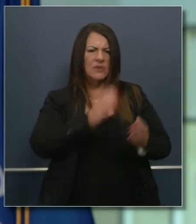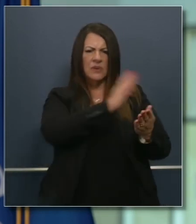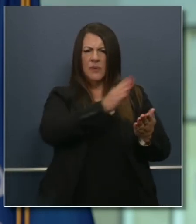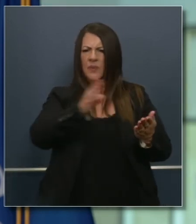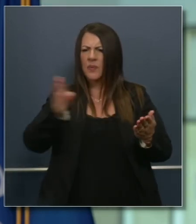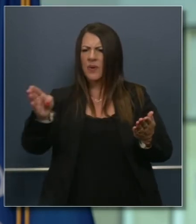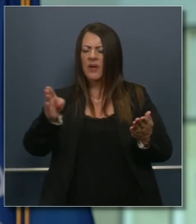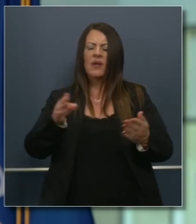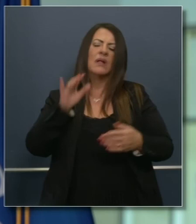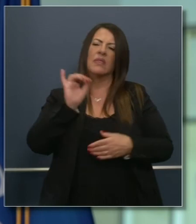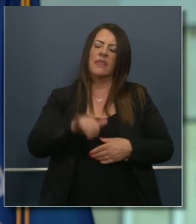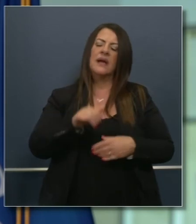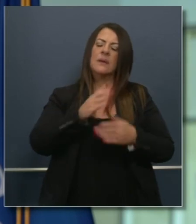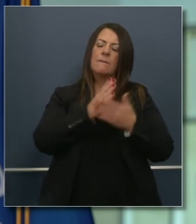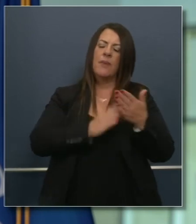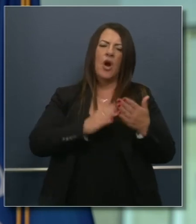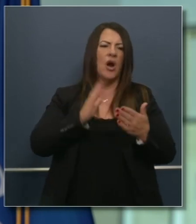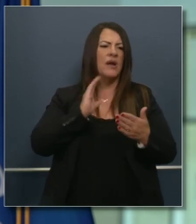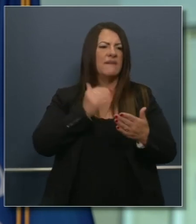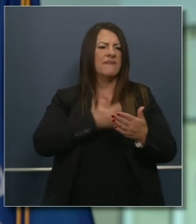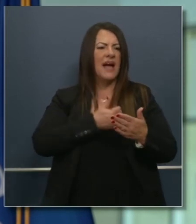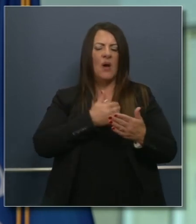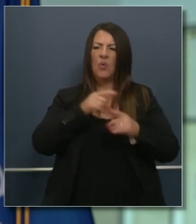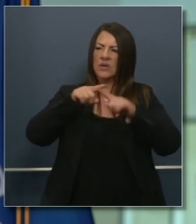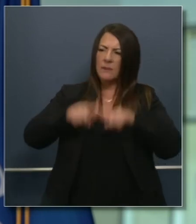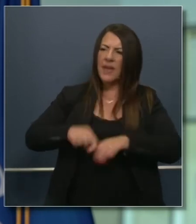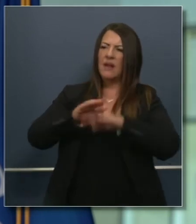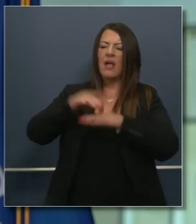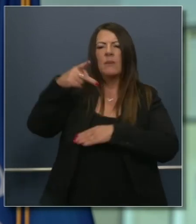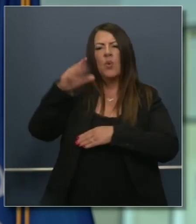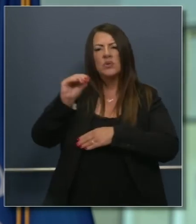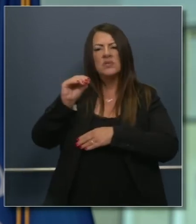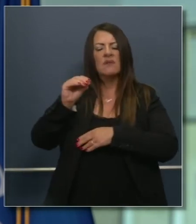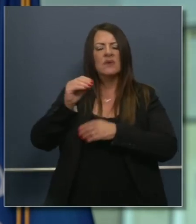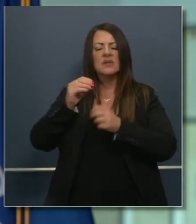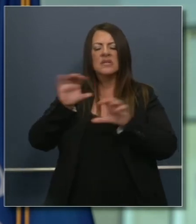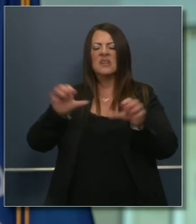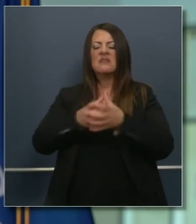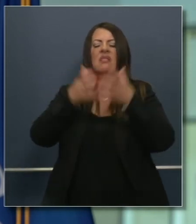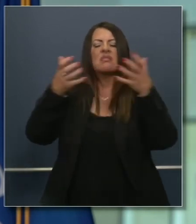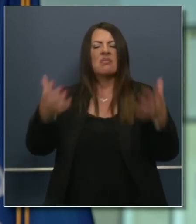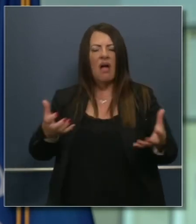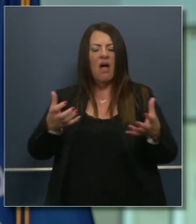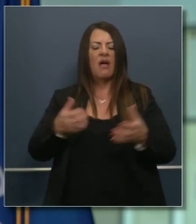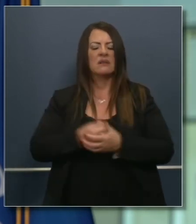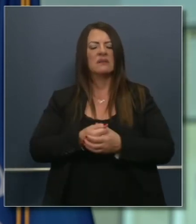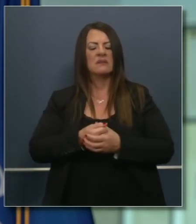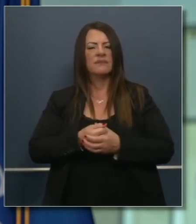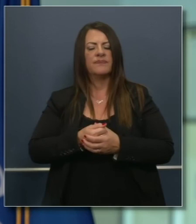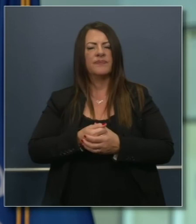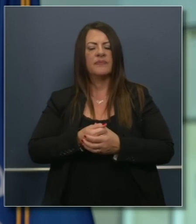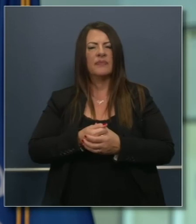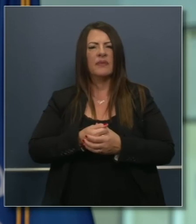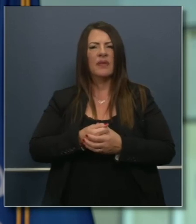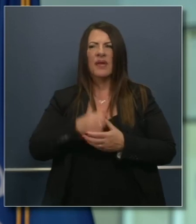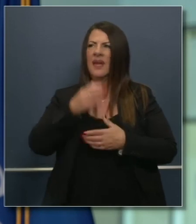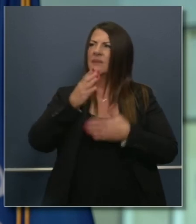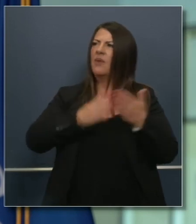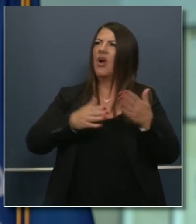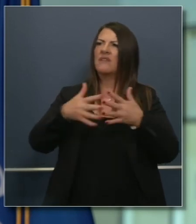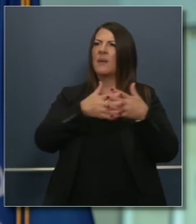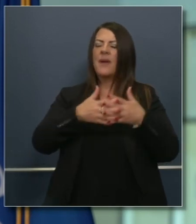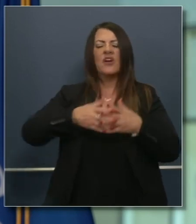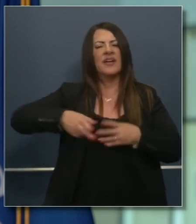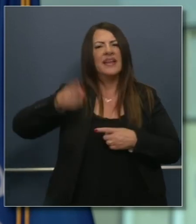delivery that has been part of our proud history as it relates to our postal service. It's about, it's Americana, it's apple pie,